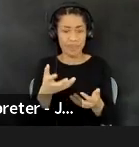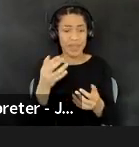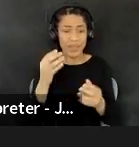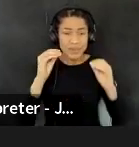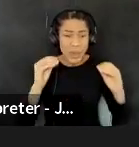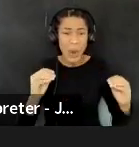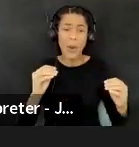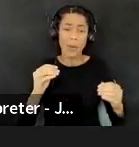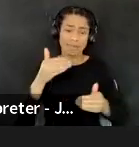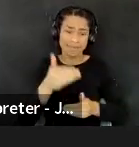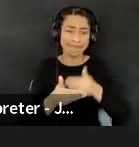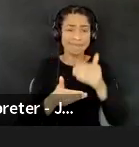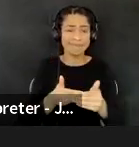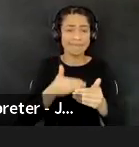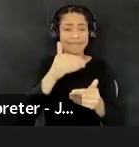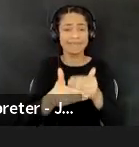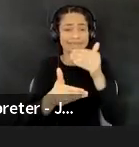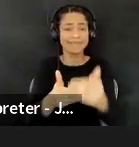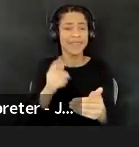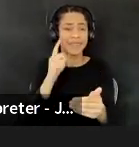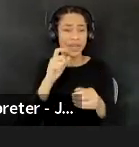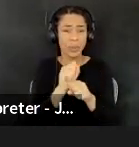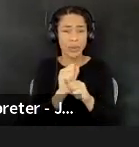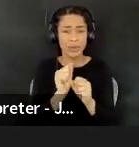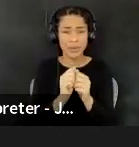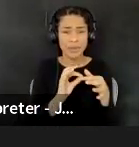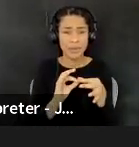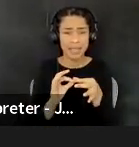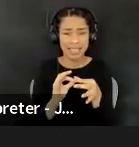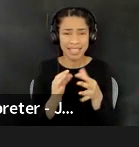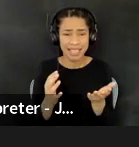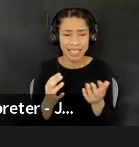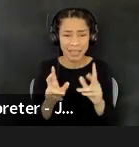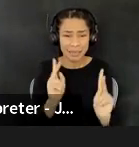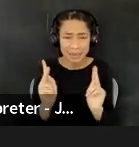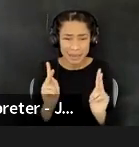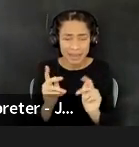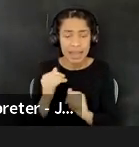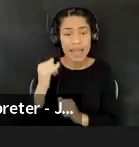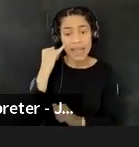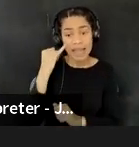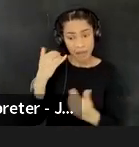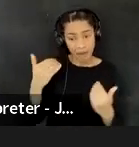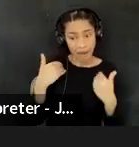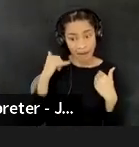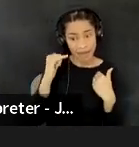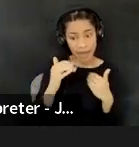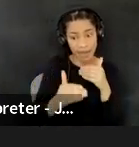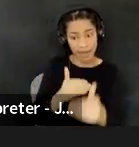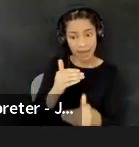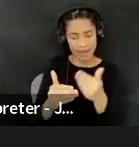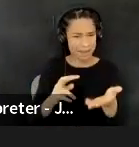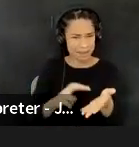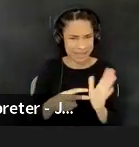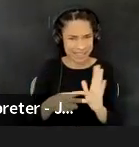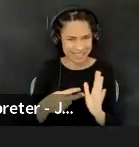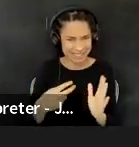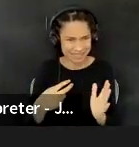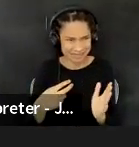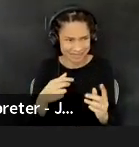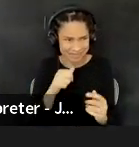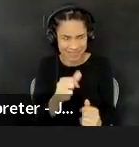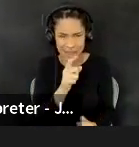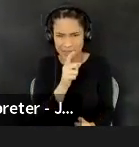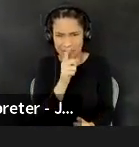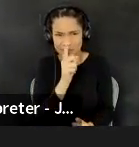do this work. You know, we are all creating a different kind of world together. So how can we, um, in a